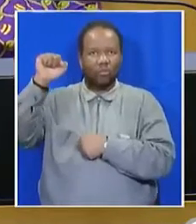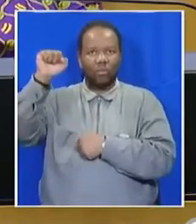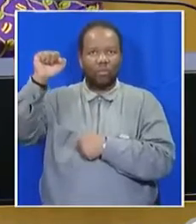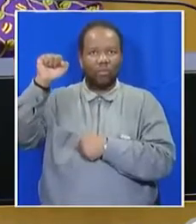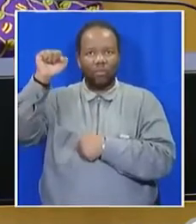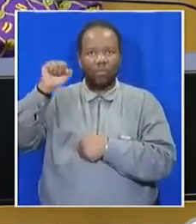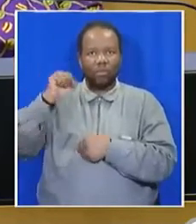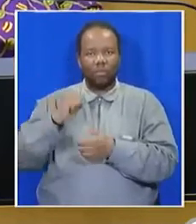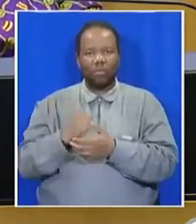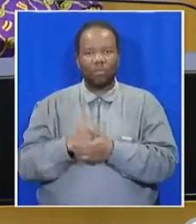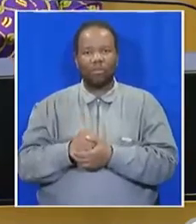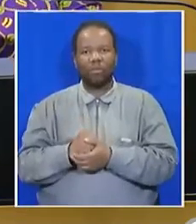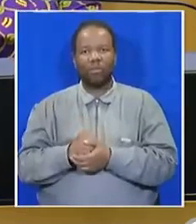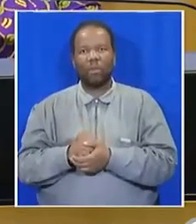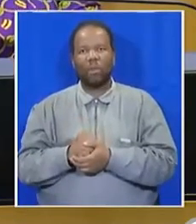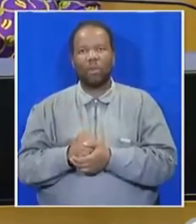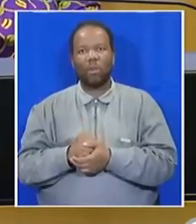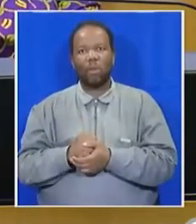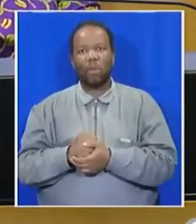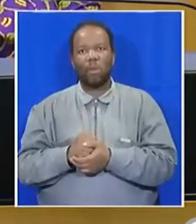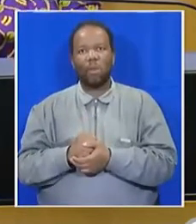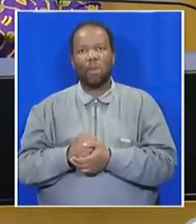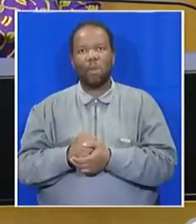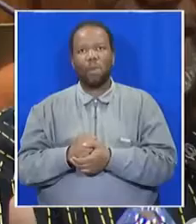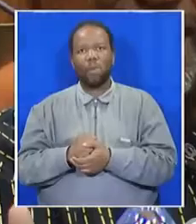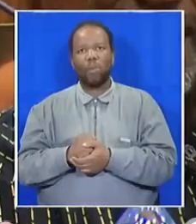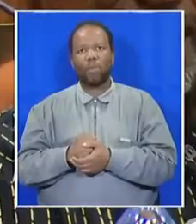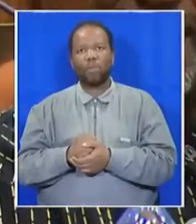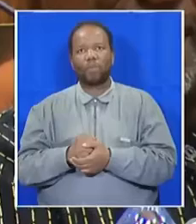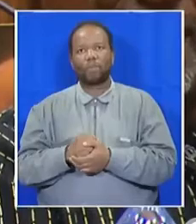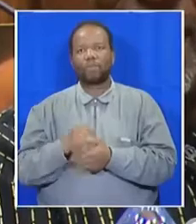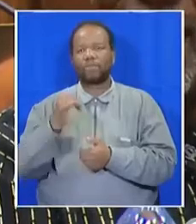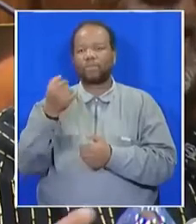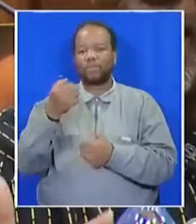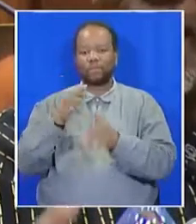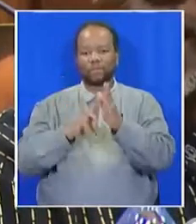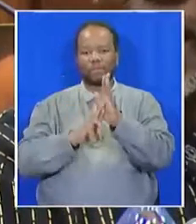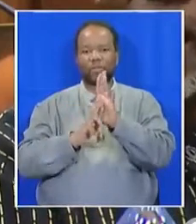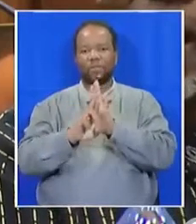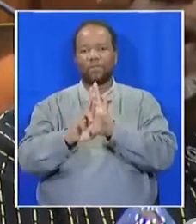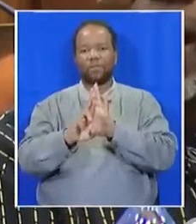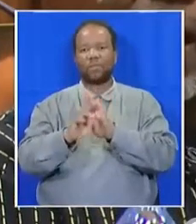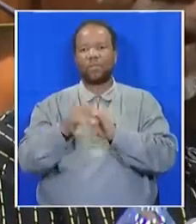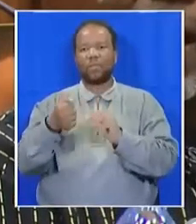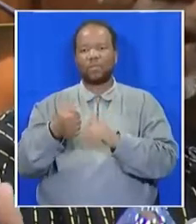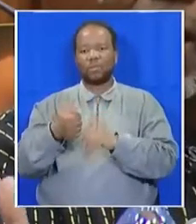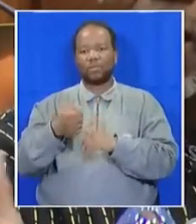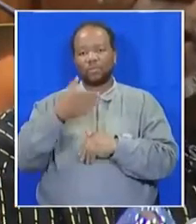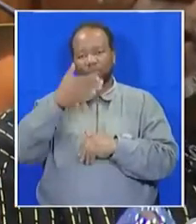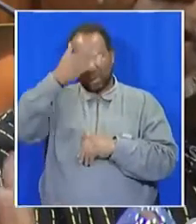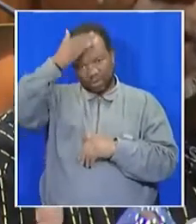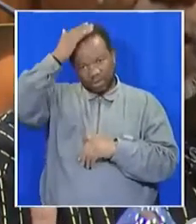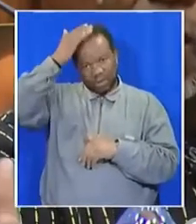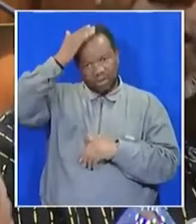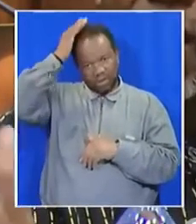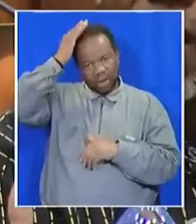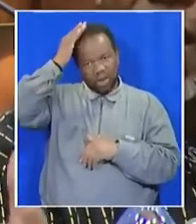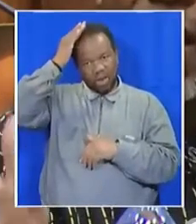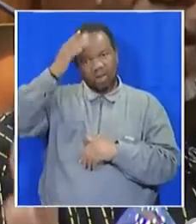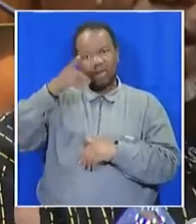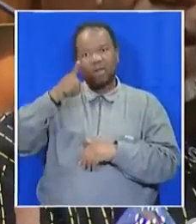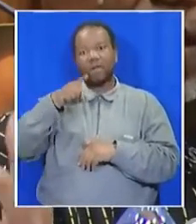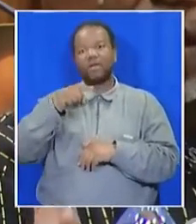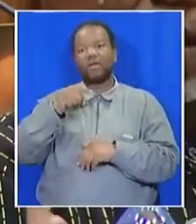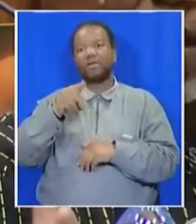And there I was standing, representing FW de Klerk and Rulph Meyer, and I knew I